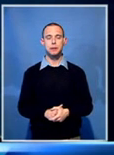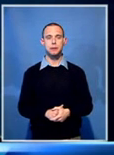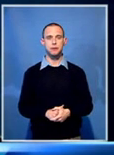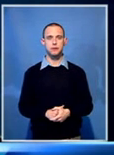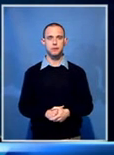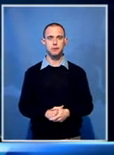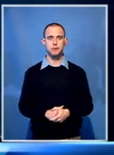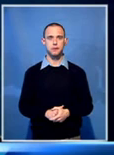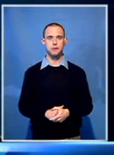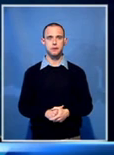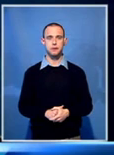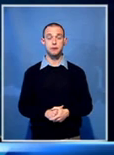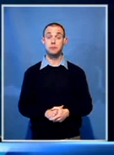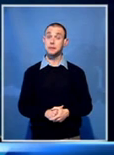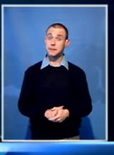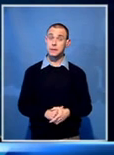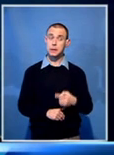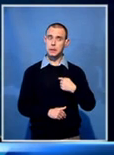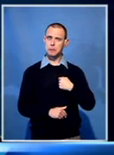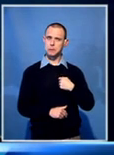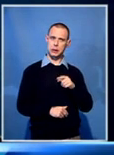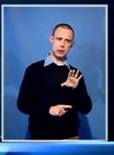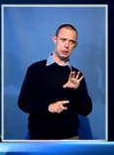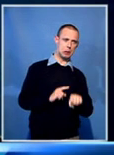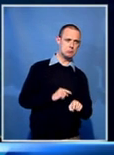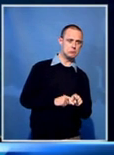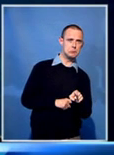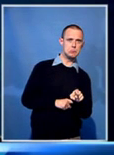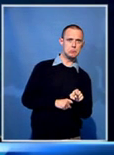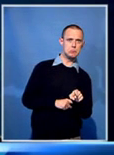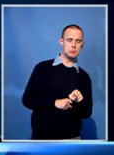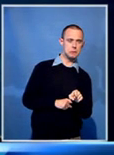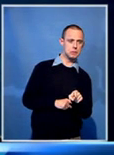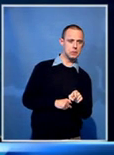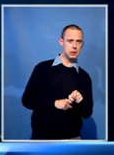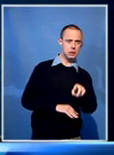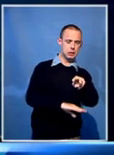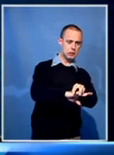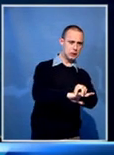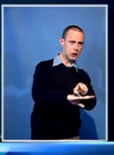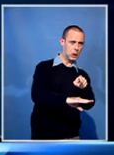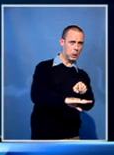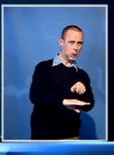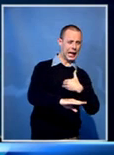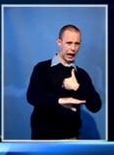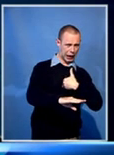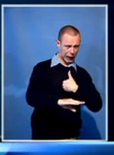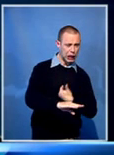I also noticed that he is injured.